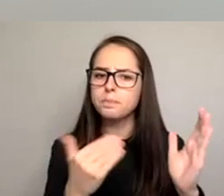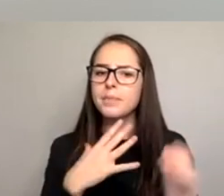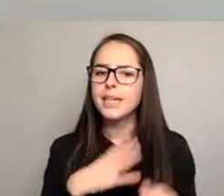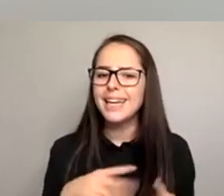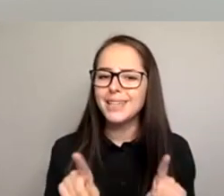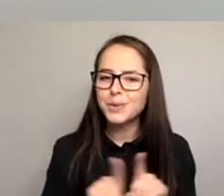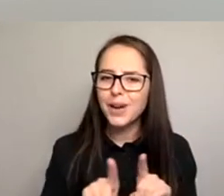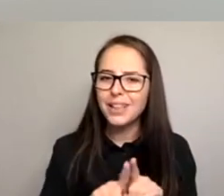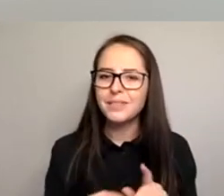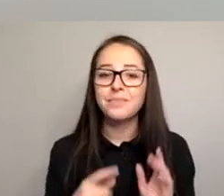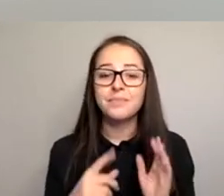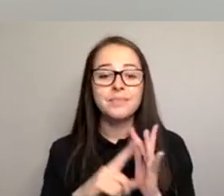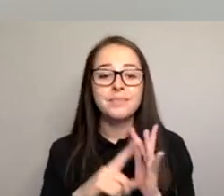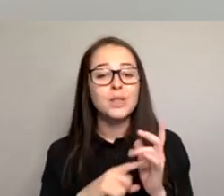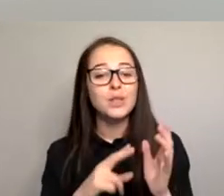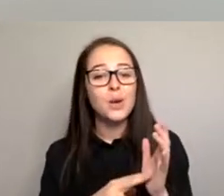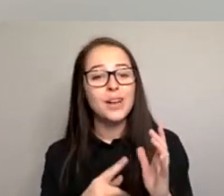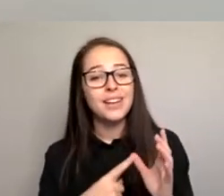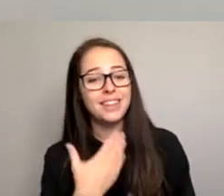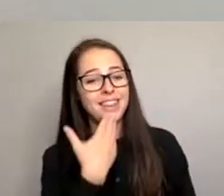so much, Ellie. Romola, I'll pass over to you next.